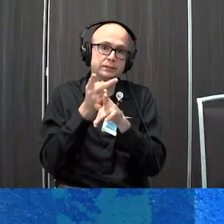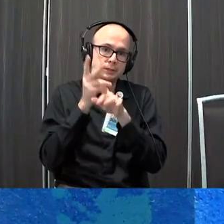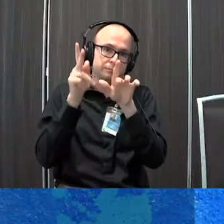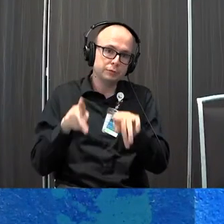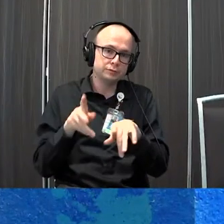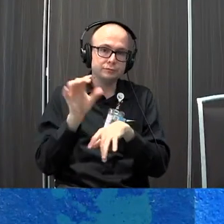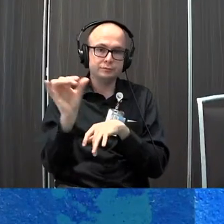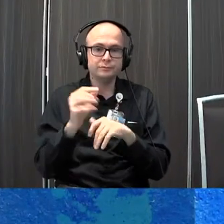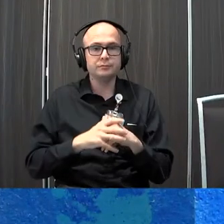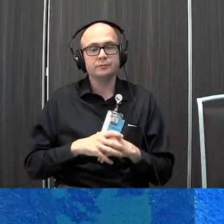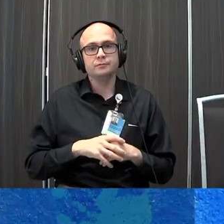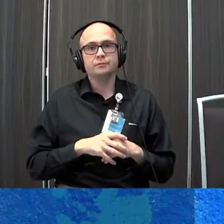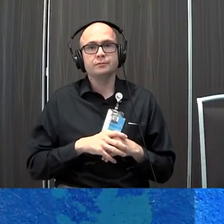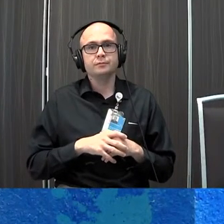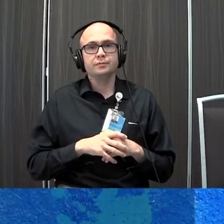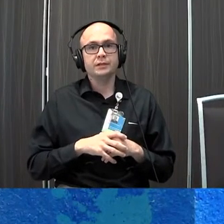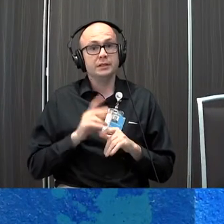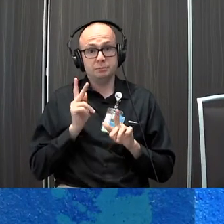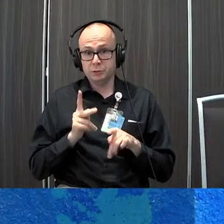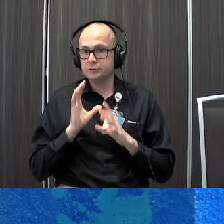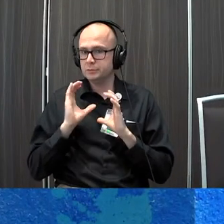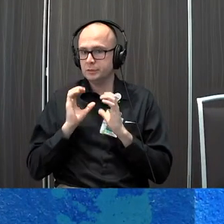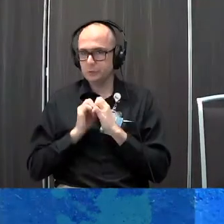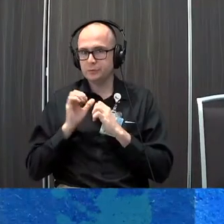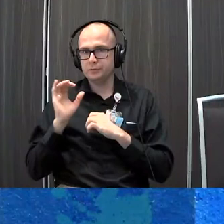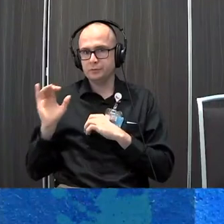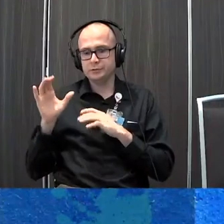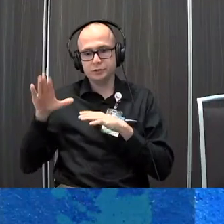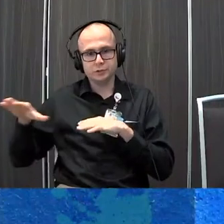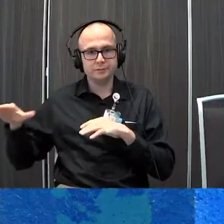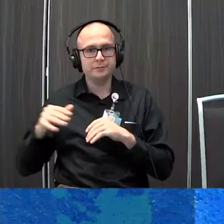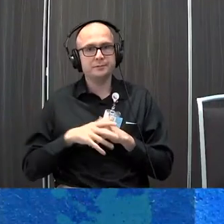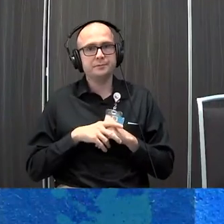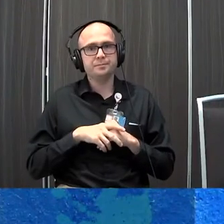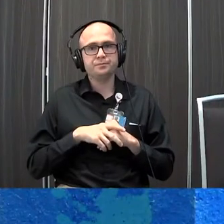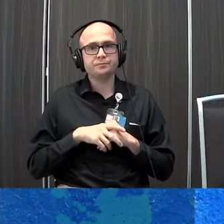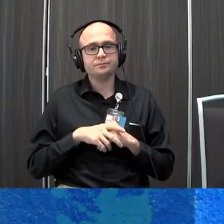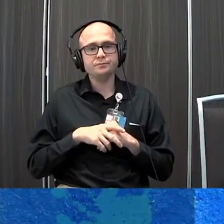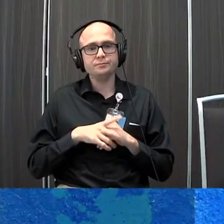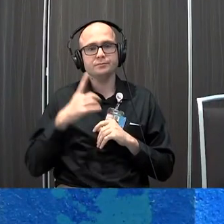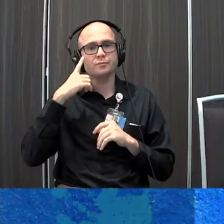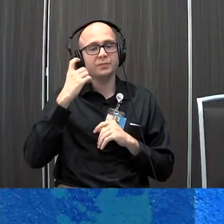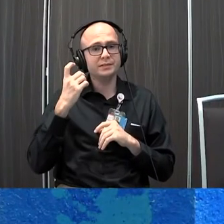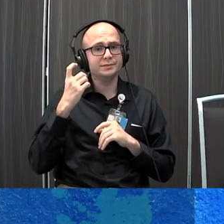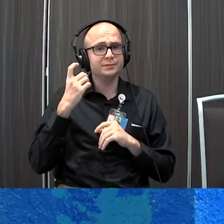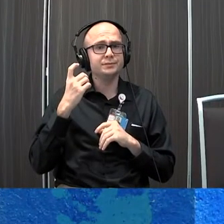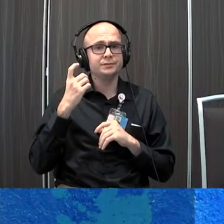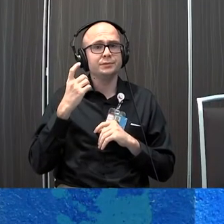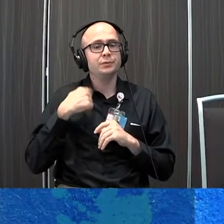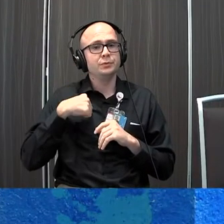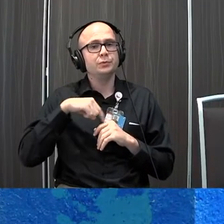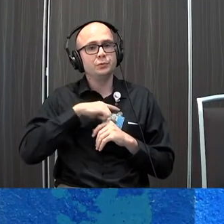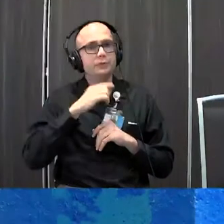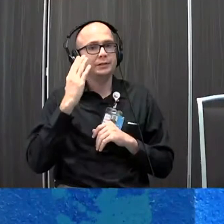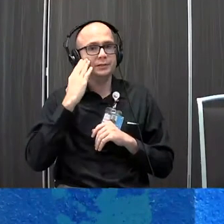and the person communicating with that child because we do actually